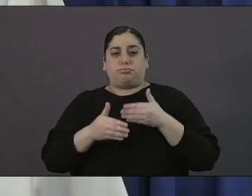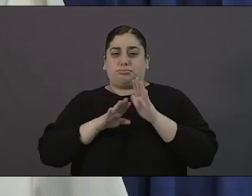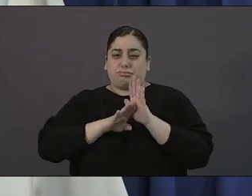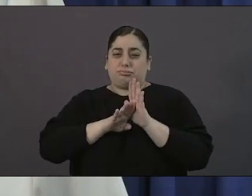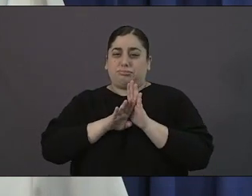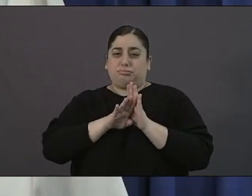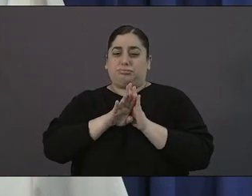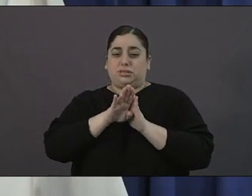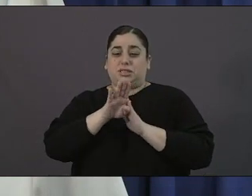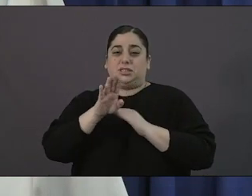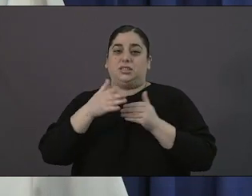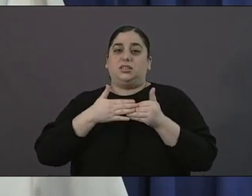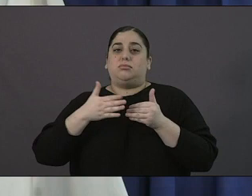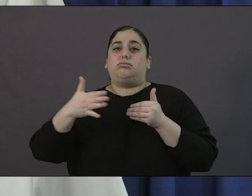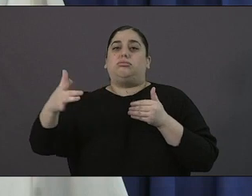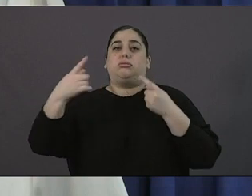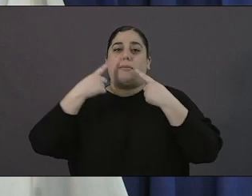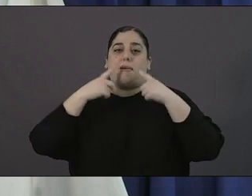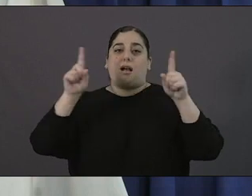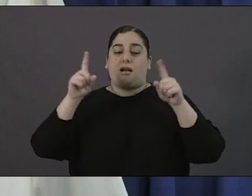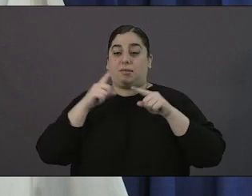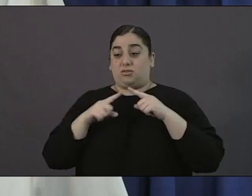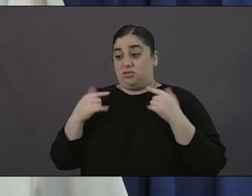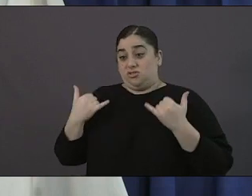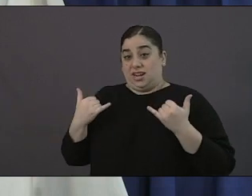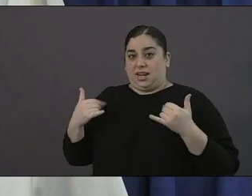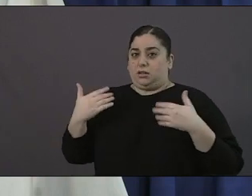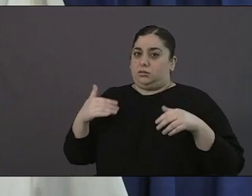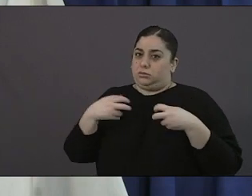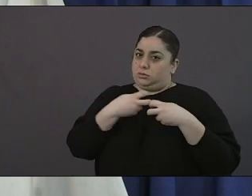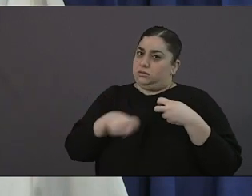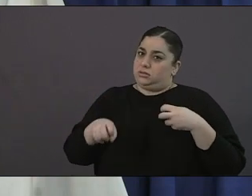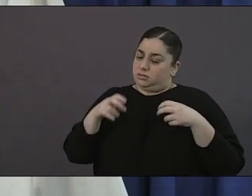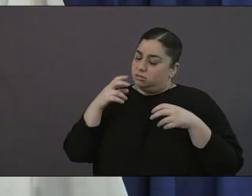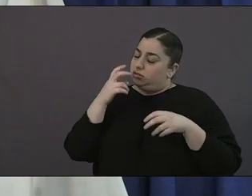decisions now that we need to make now and not putting those off